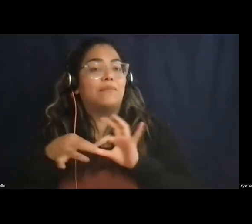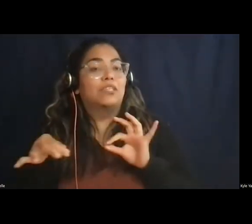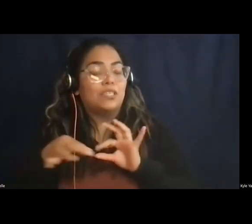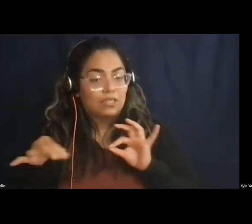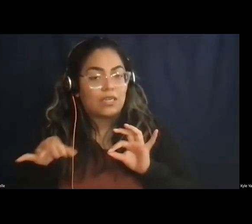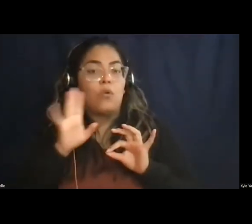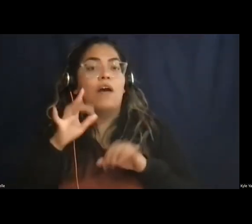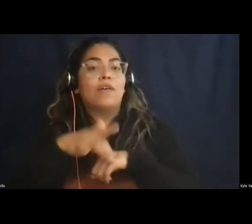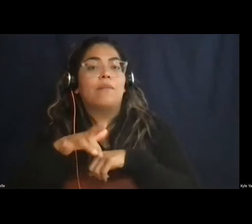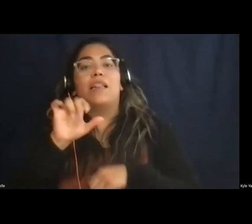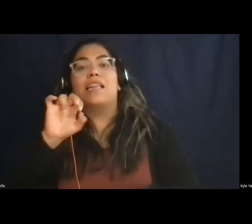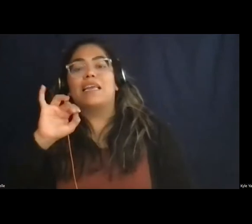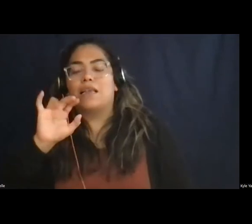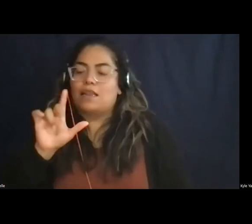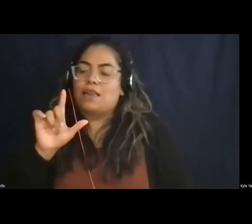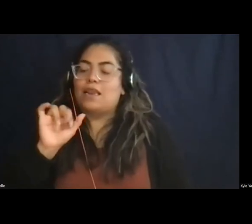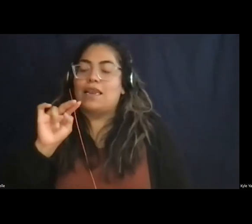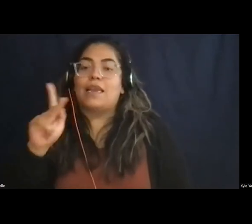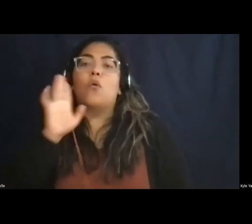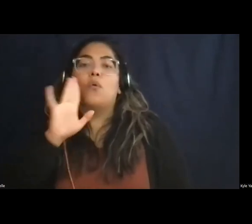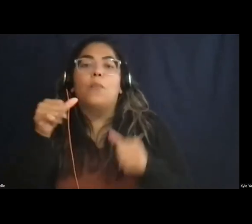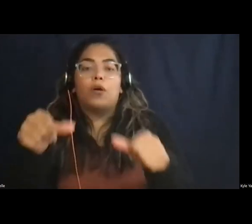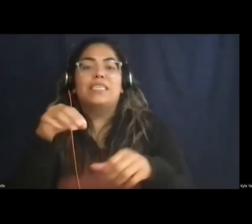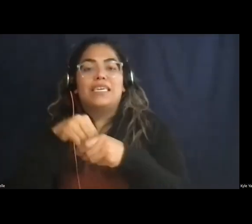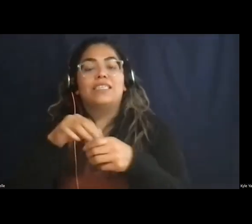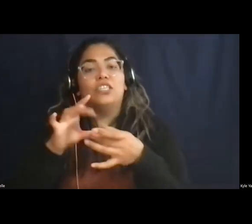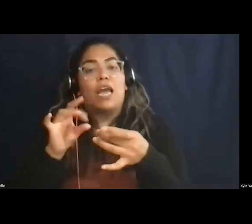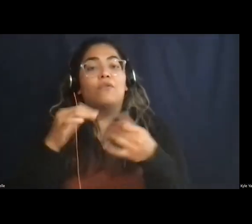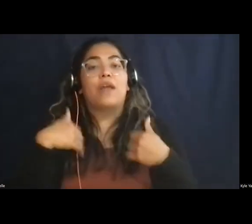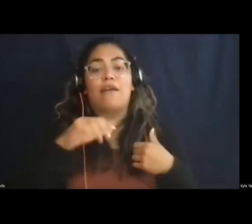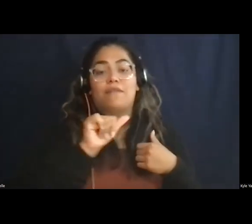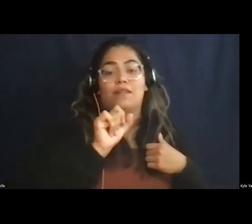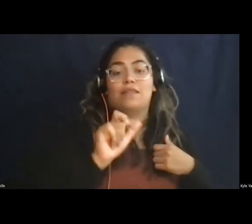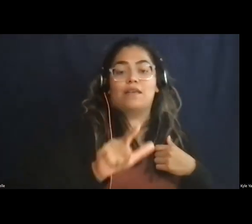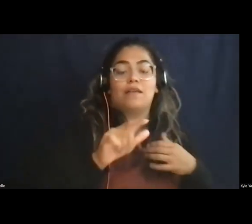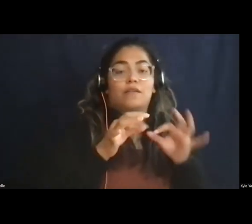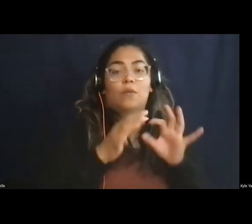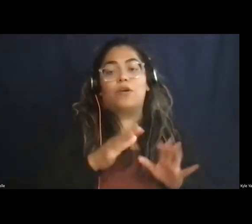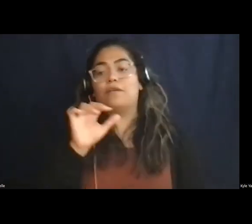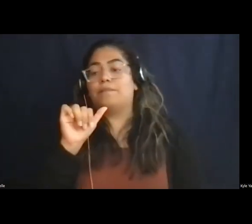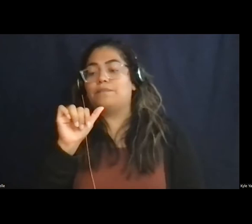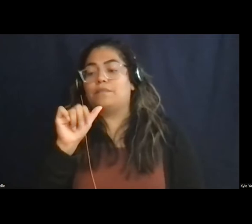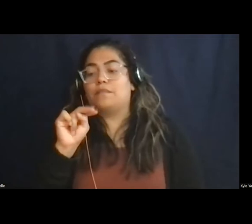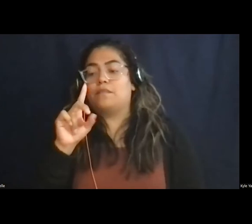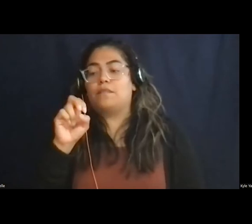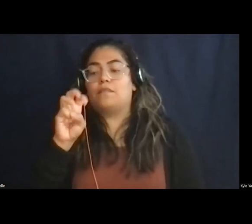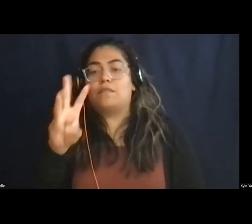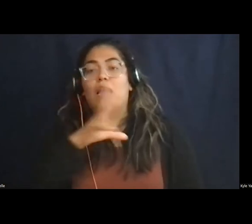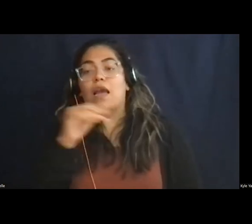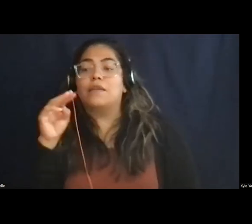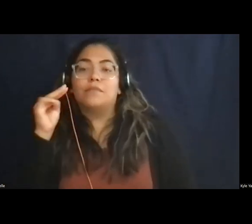there's an available link which we posted now in the chat. We also have ASL interpreters Andrew and Michelle present with us today, and they'll be